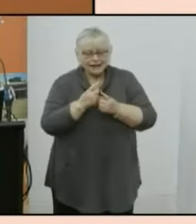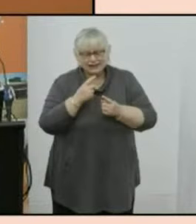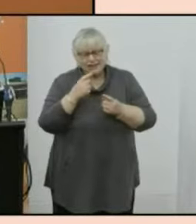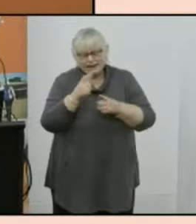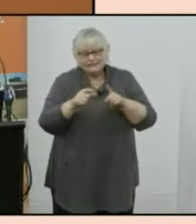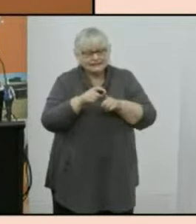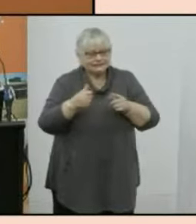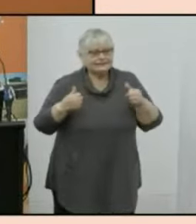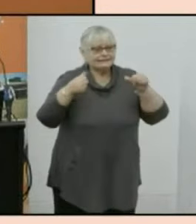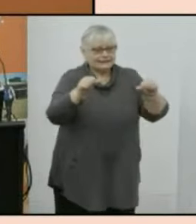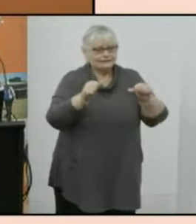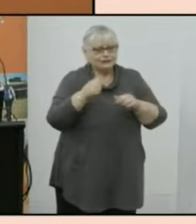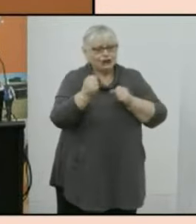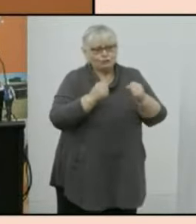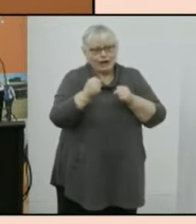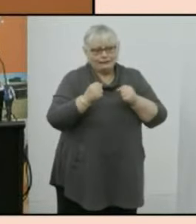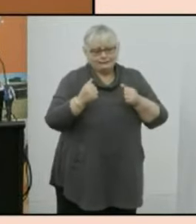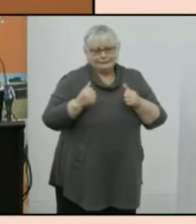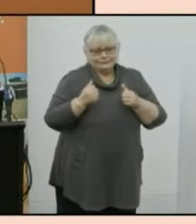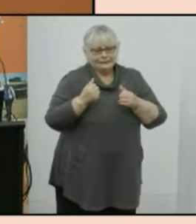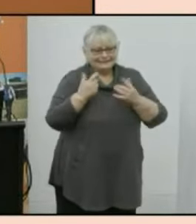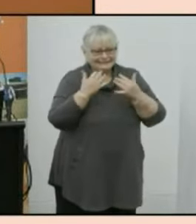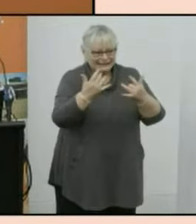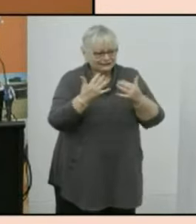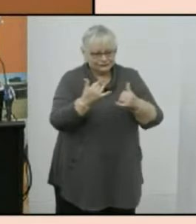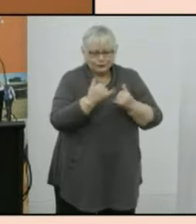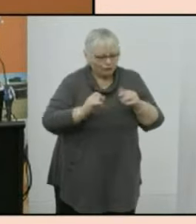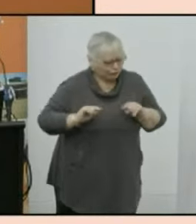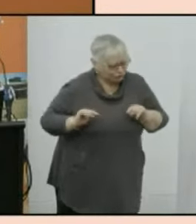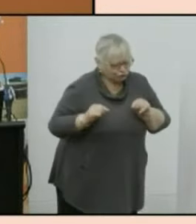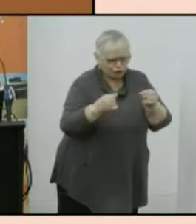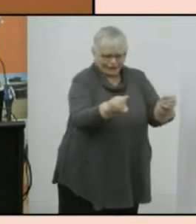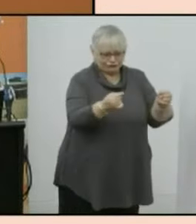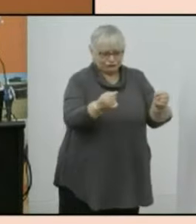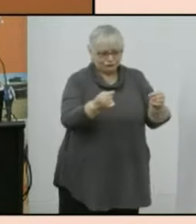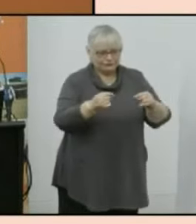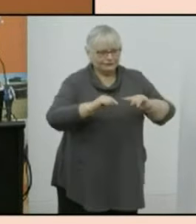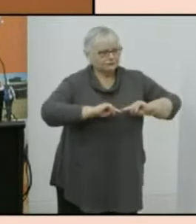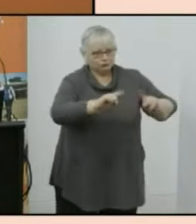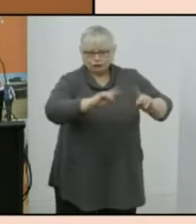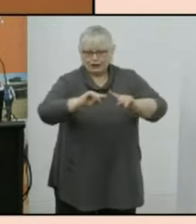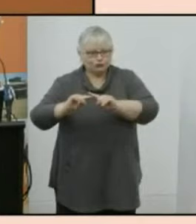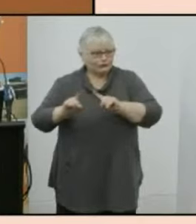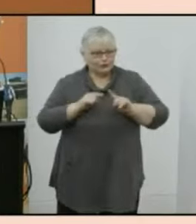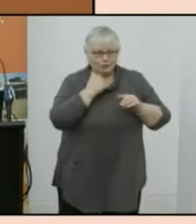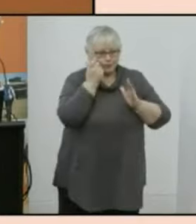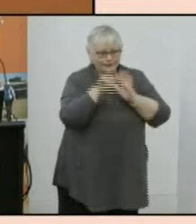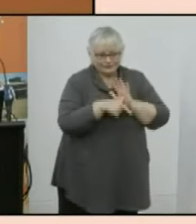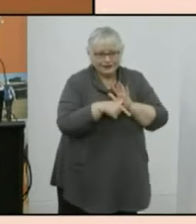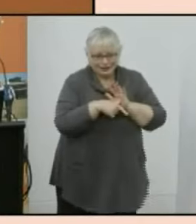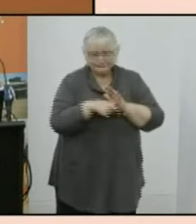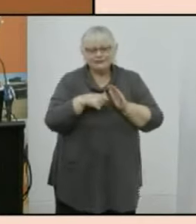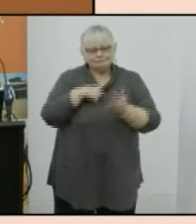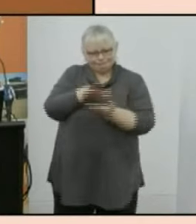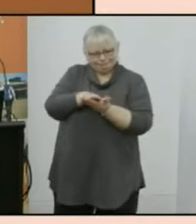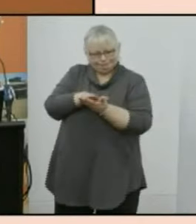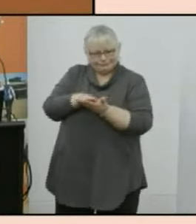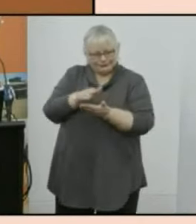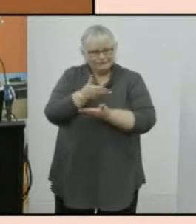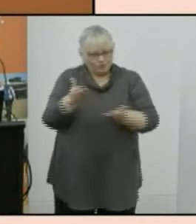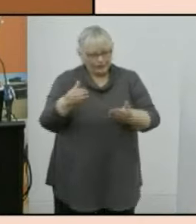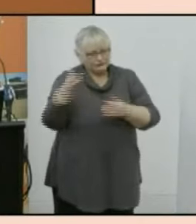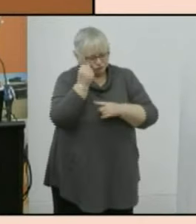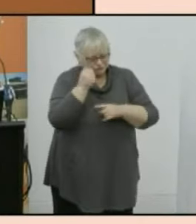this was an impressive feat during a challenging and evolving operation operating environment and i commend them for this